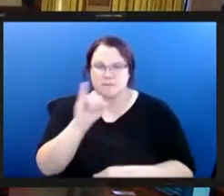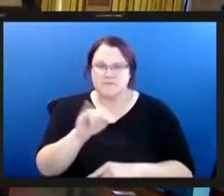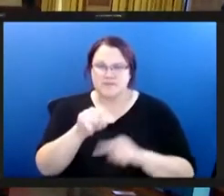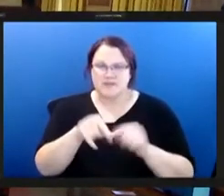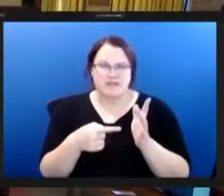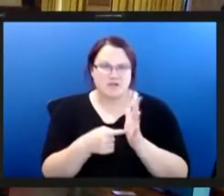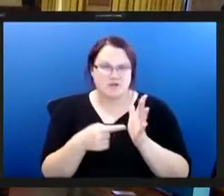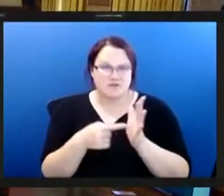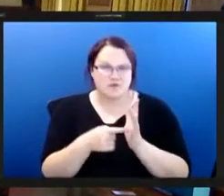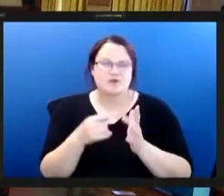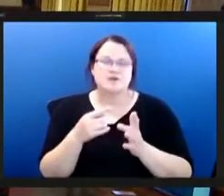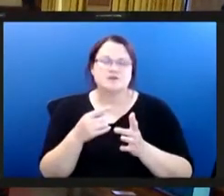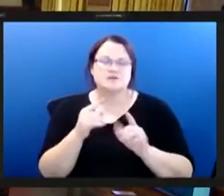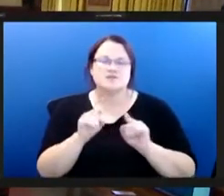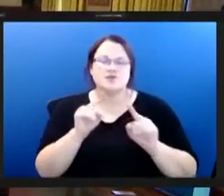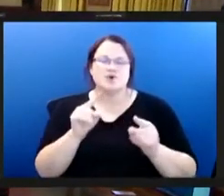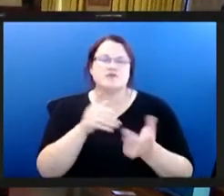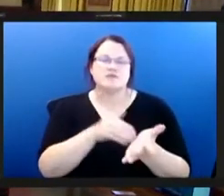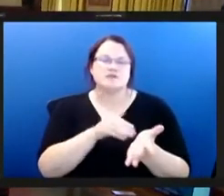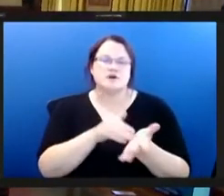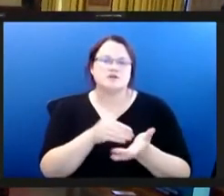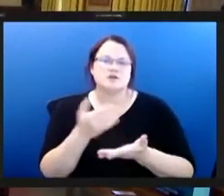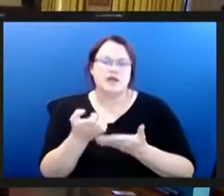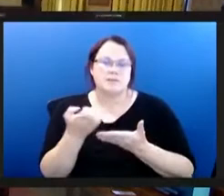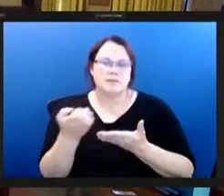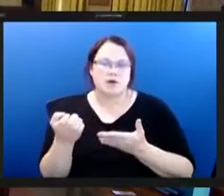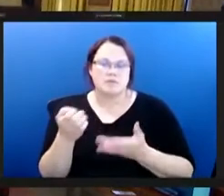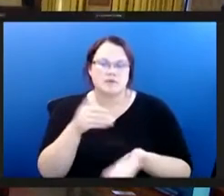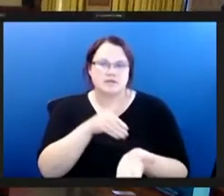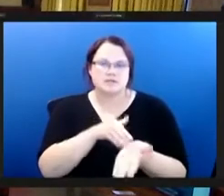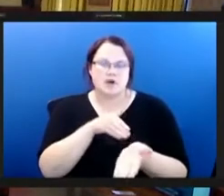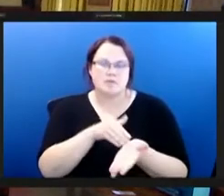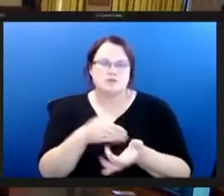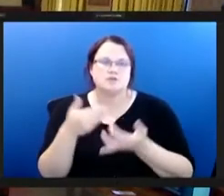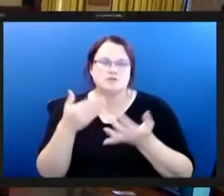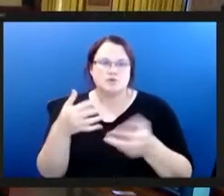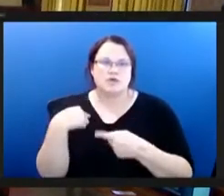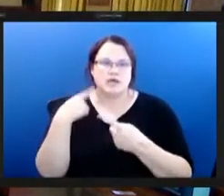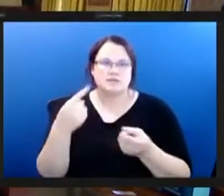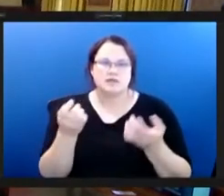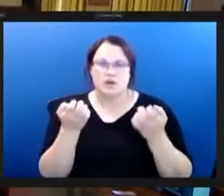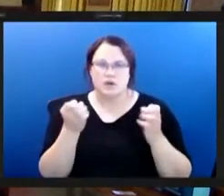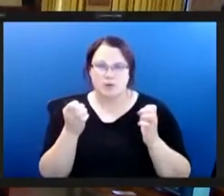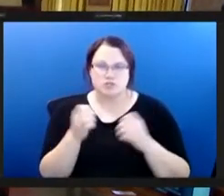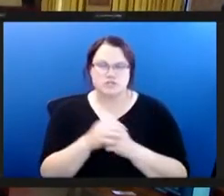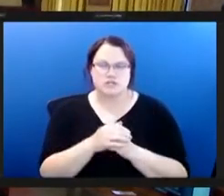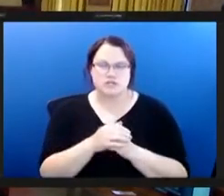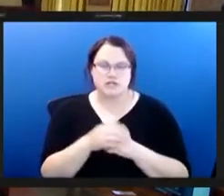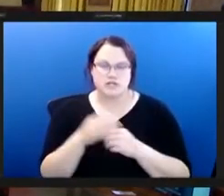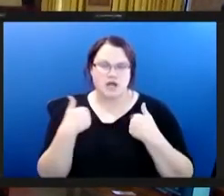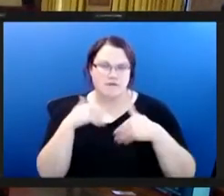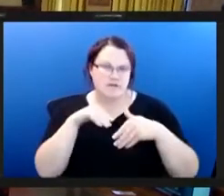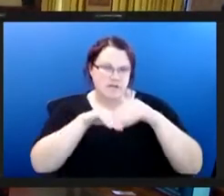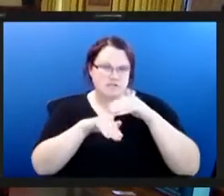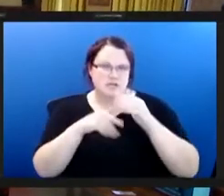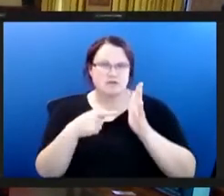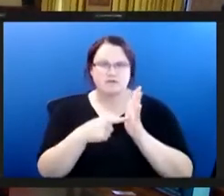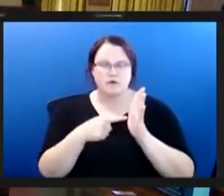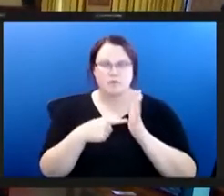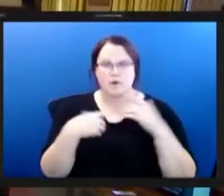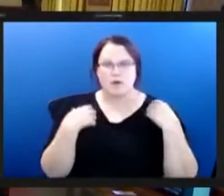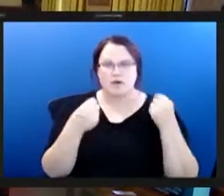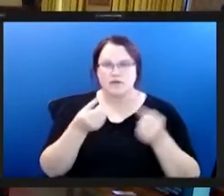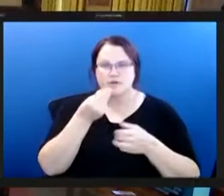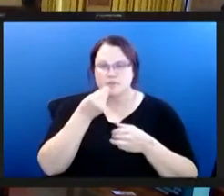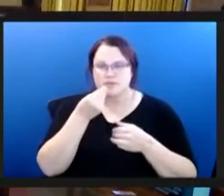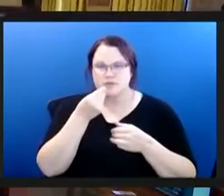for regular check reps and their economic situations force them to wait until it is an emergency having access to affordable healthy food would mean the world